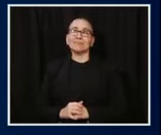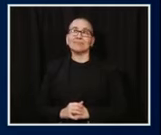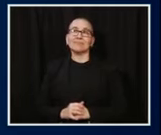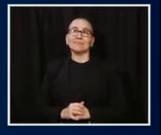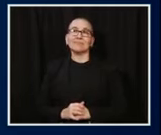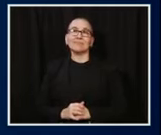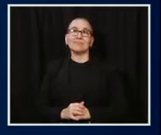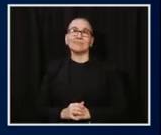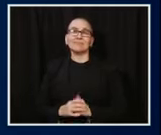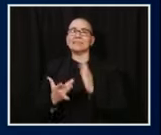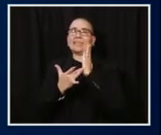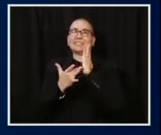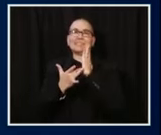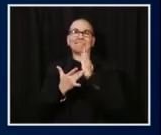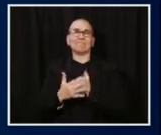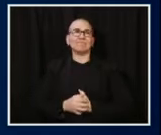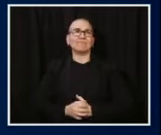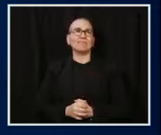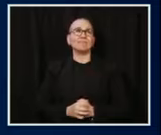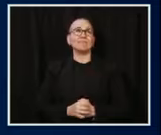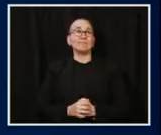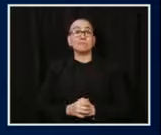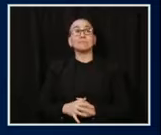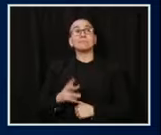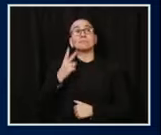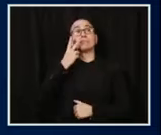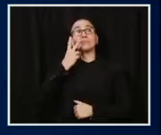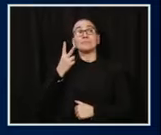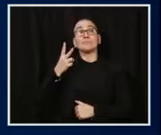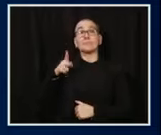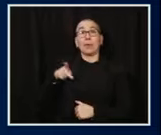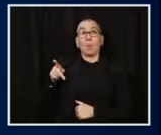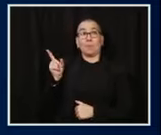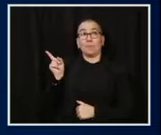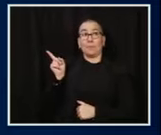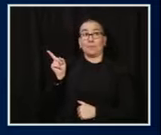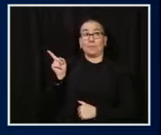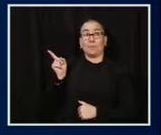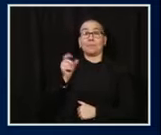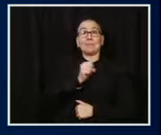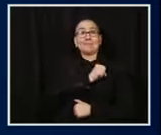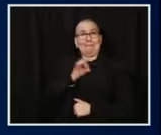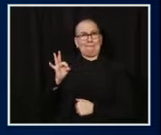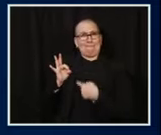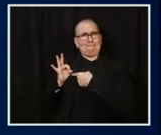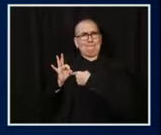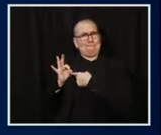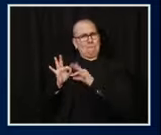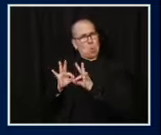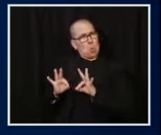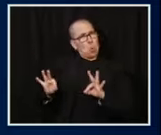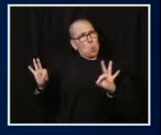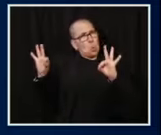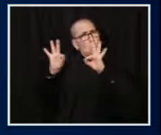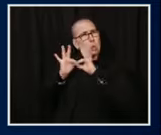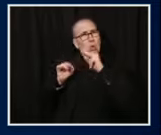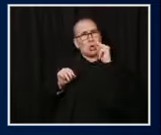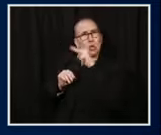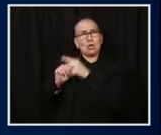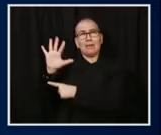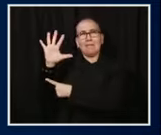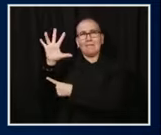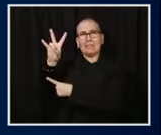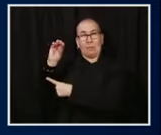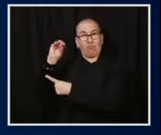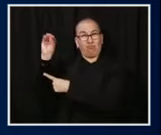And we talk a lot about the importance of staffing. I mentioned that earlier. We're working today with 57 facilities that